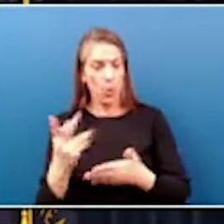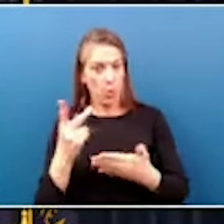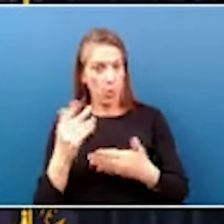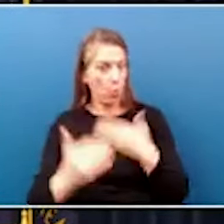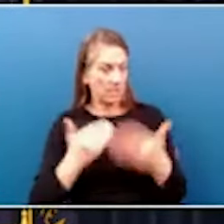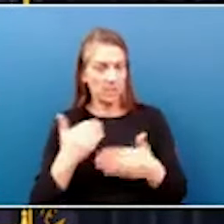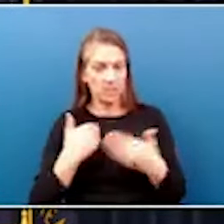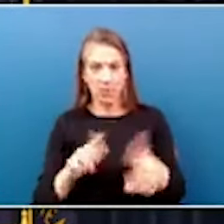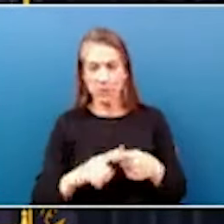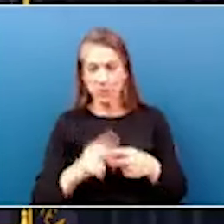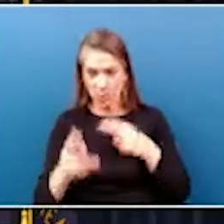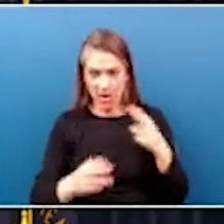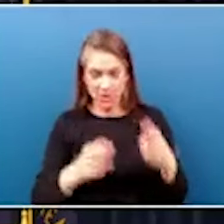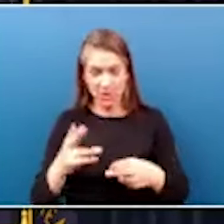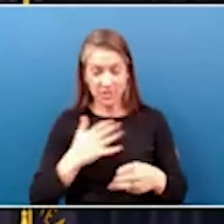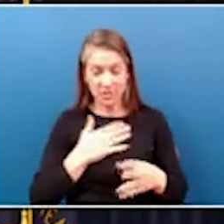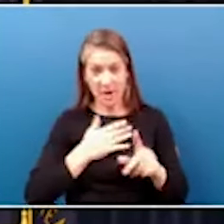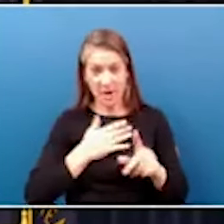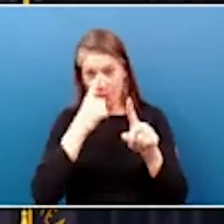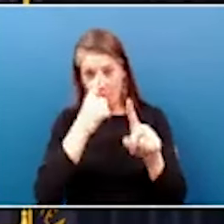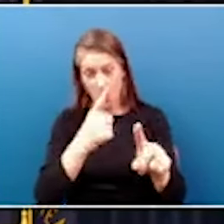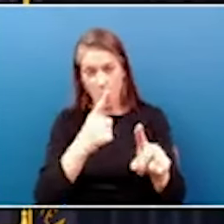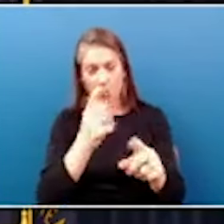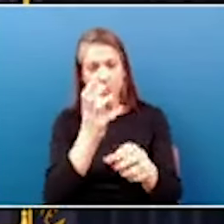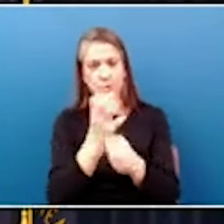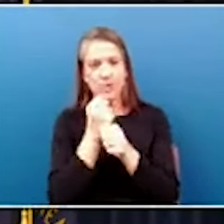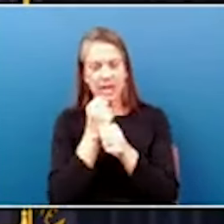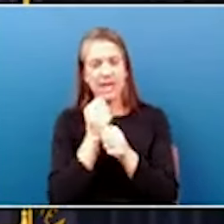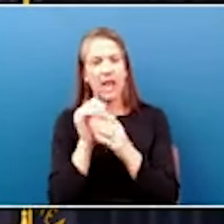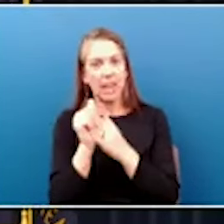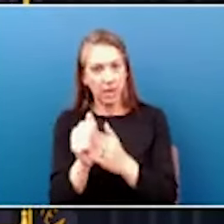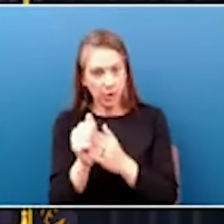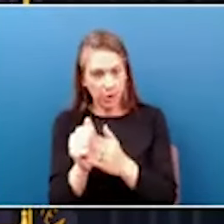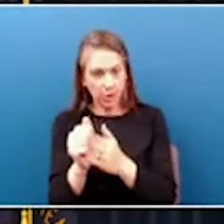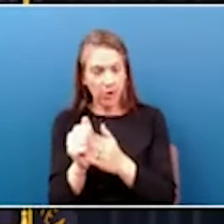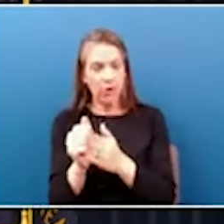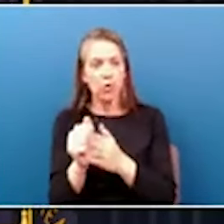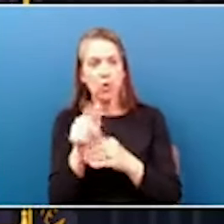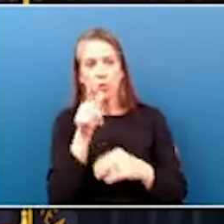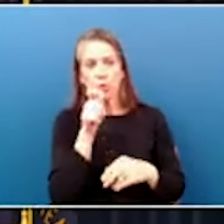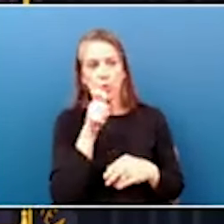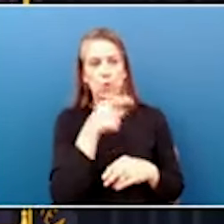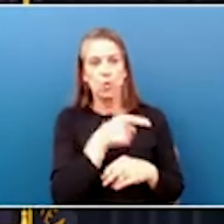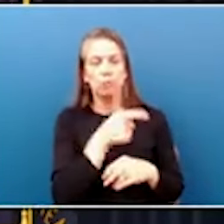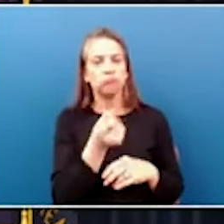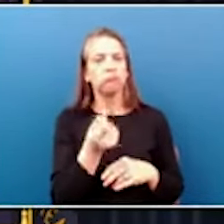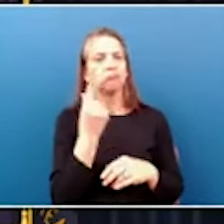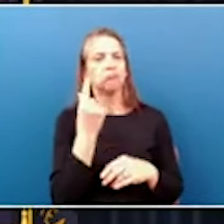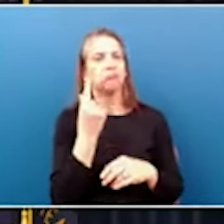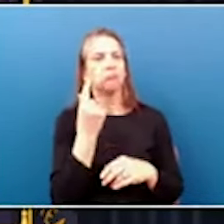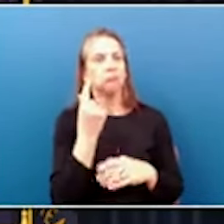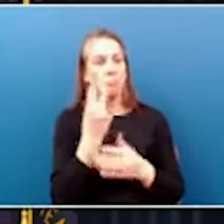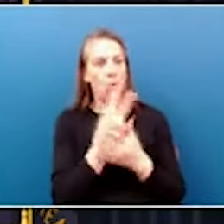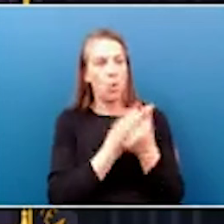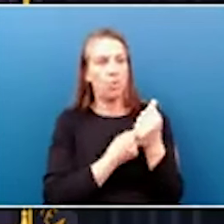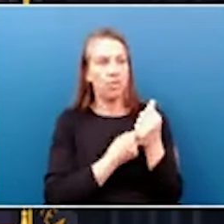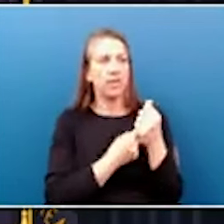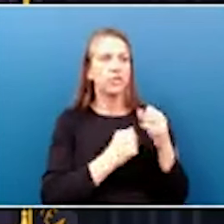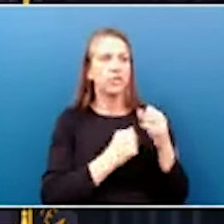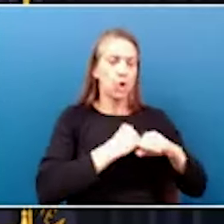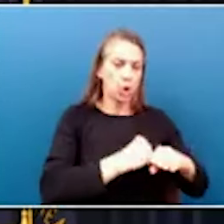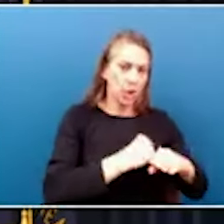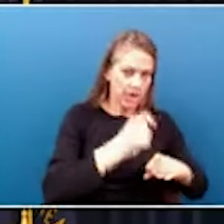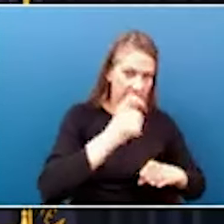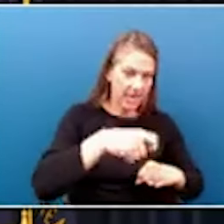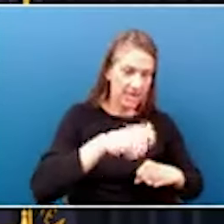it and my goal was to get a leader who understood both the security needs of our